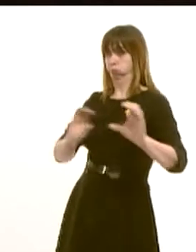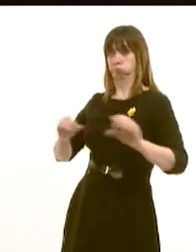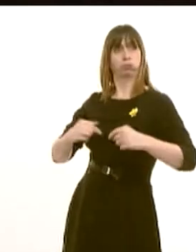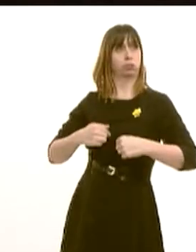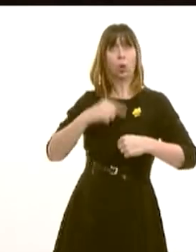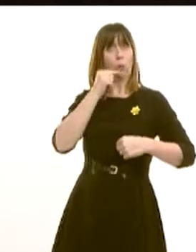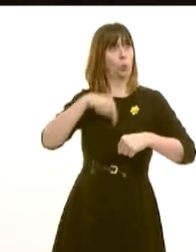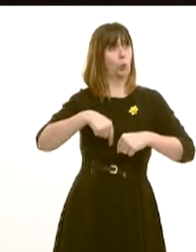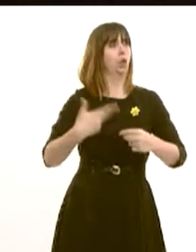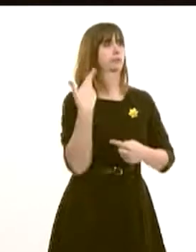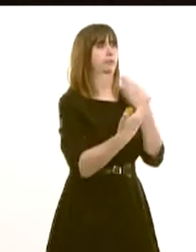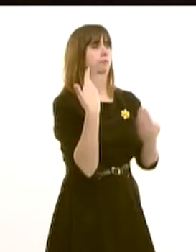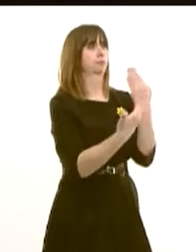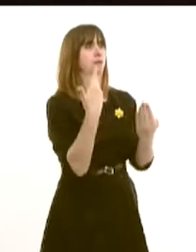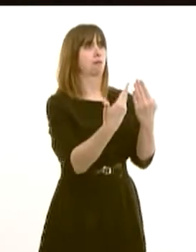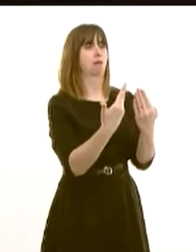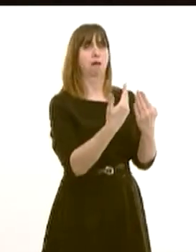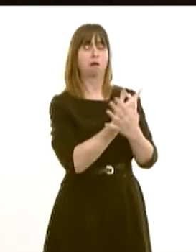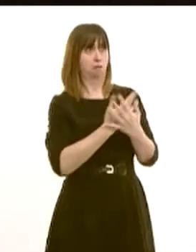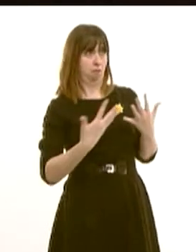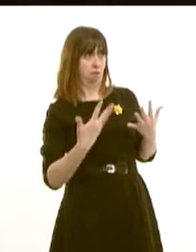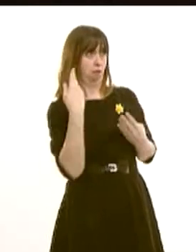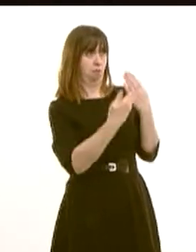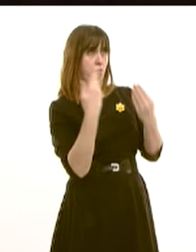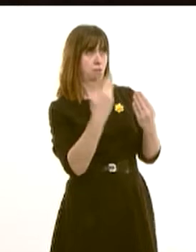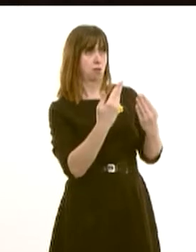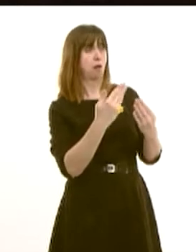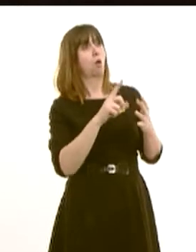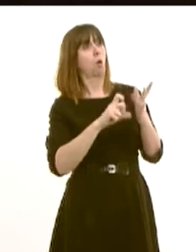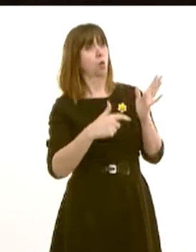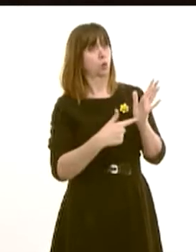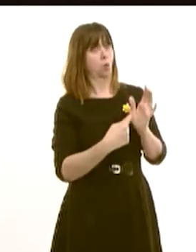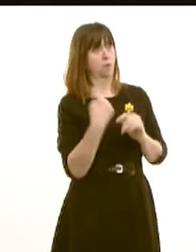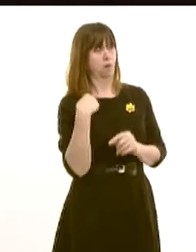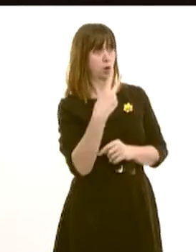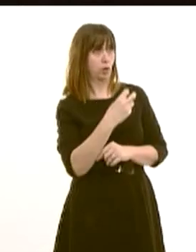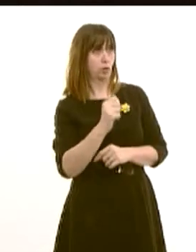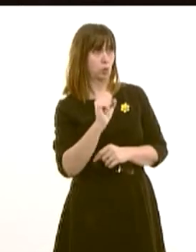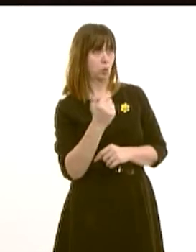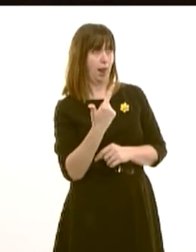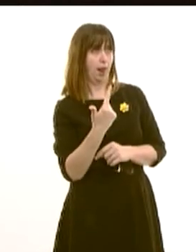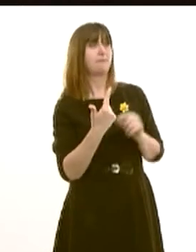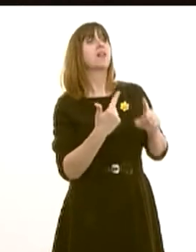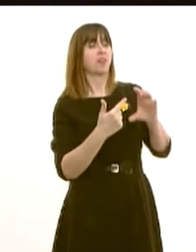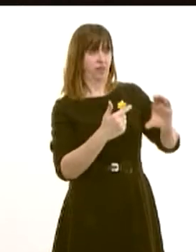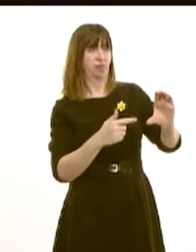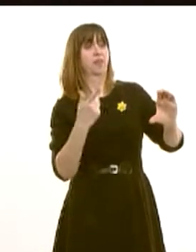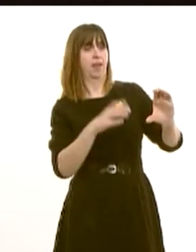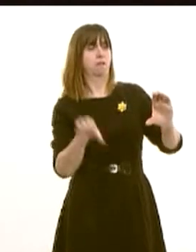,600 for deals that were in the pipeline in October 2012. further £207